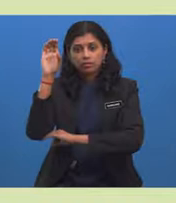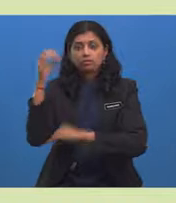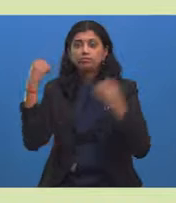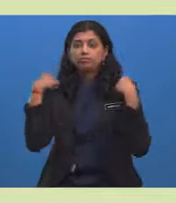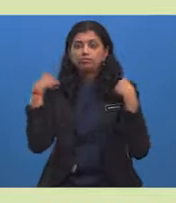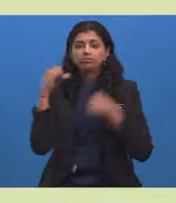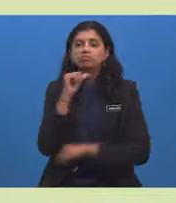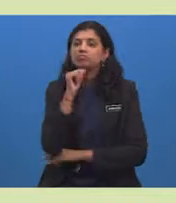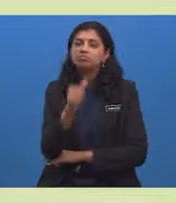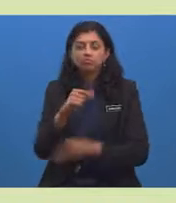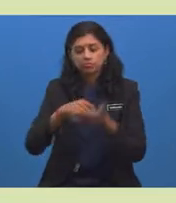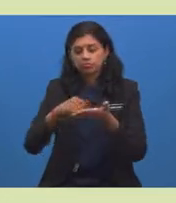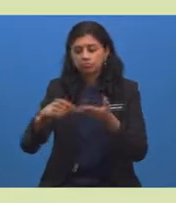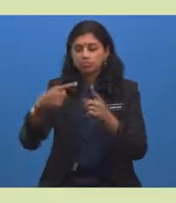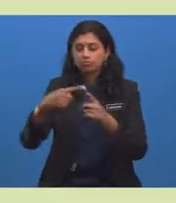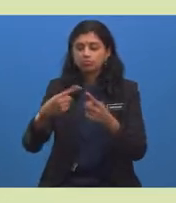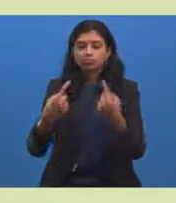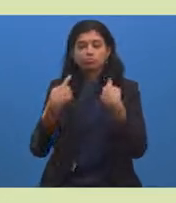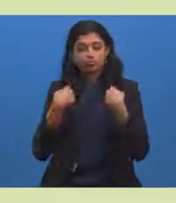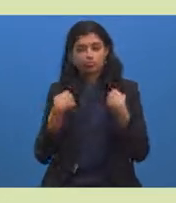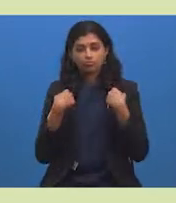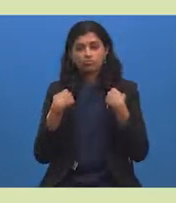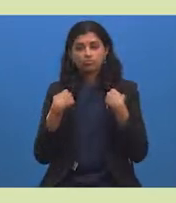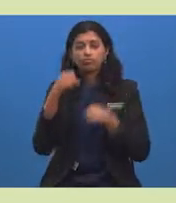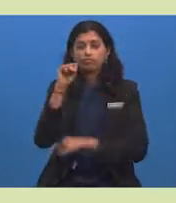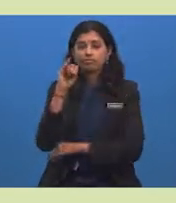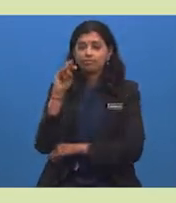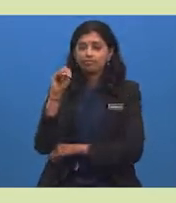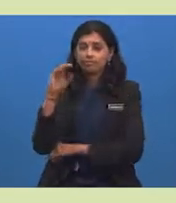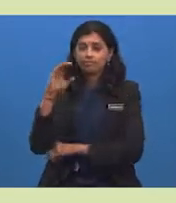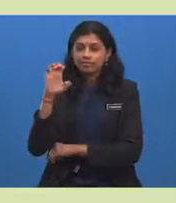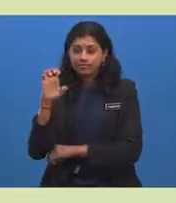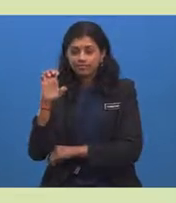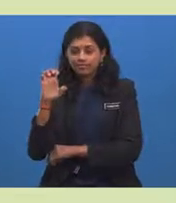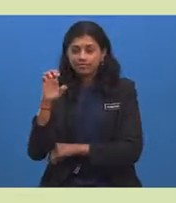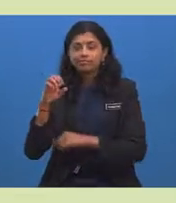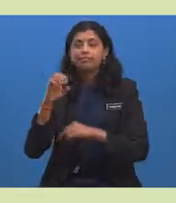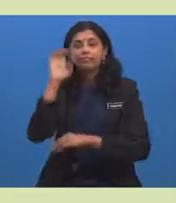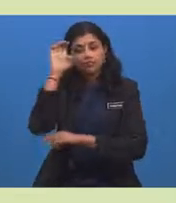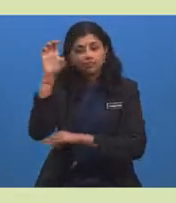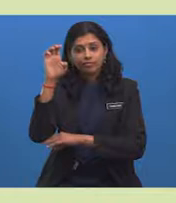country Rizal fell because he was careless